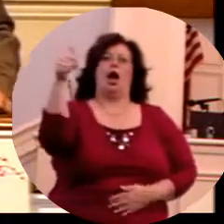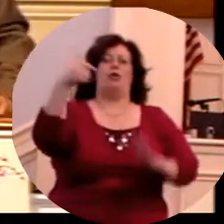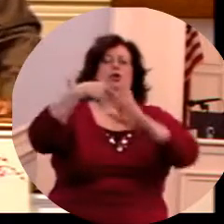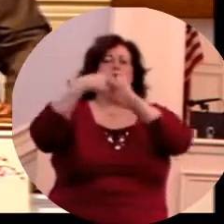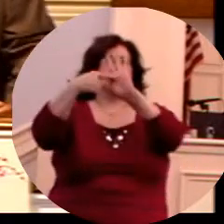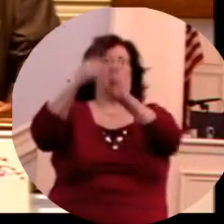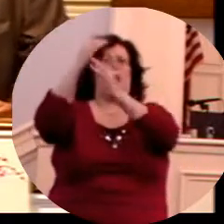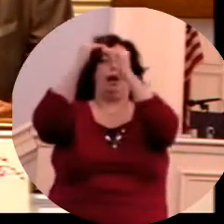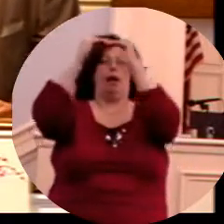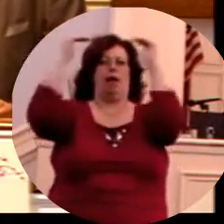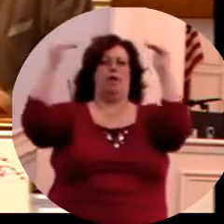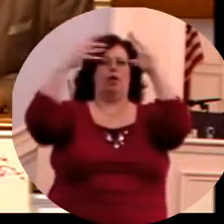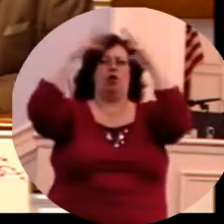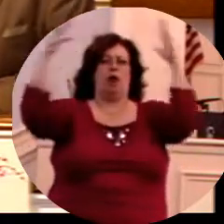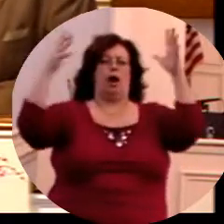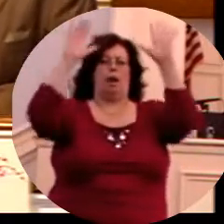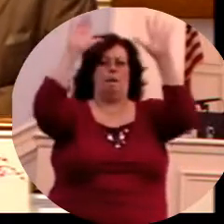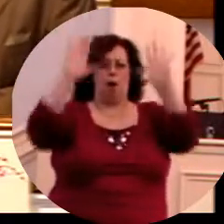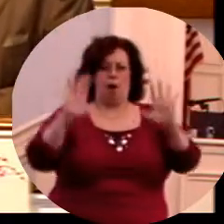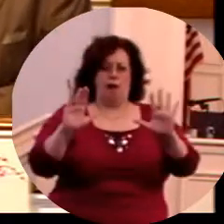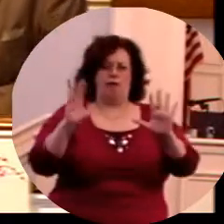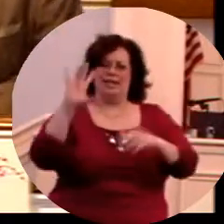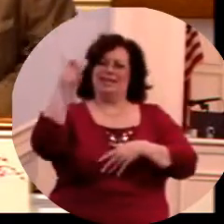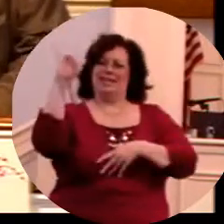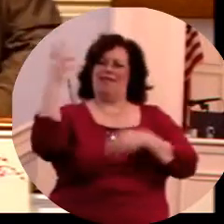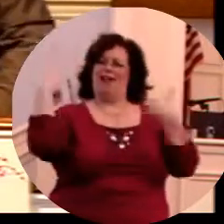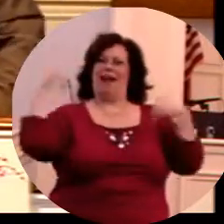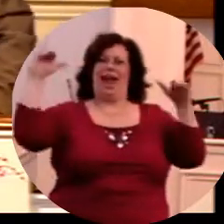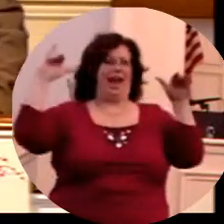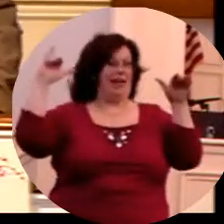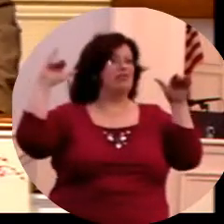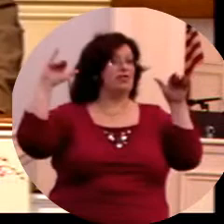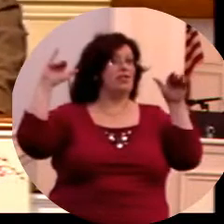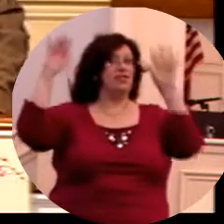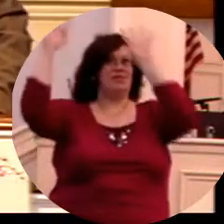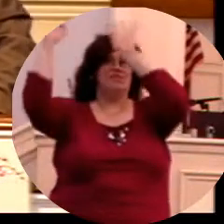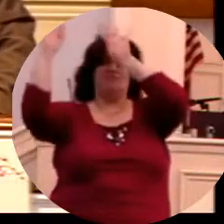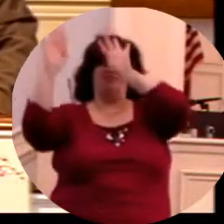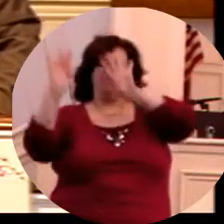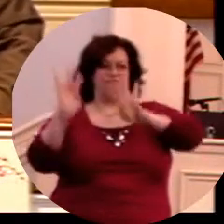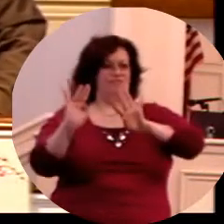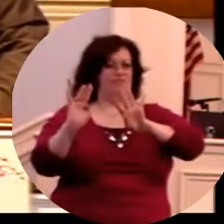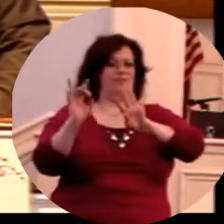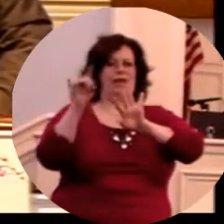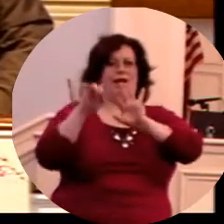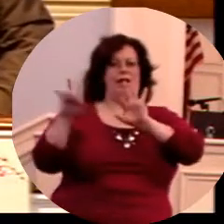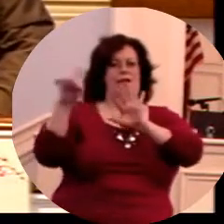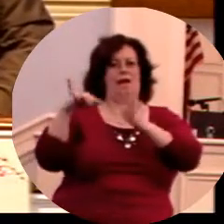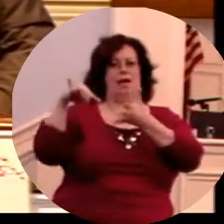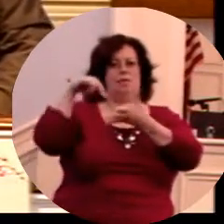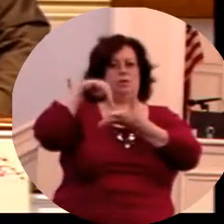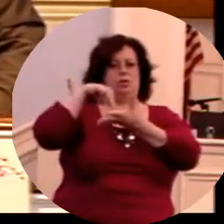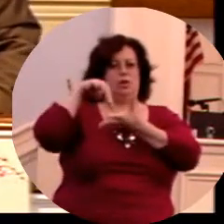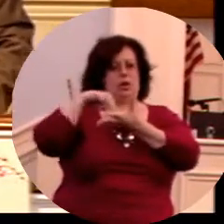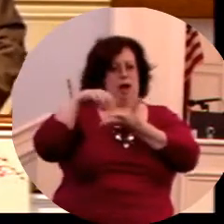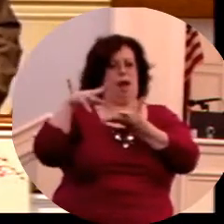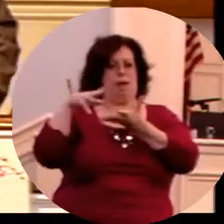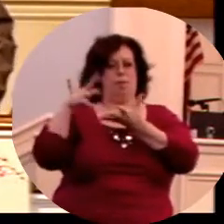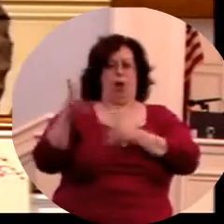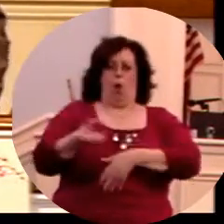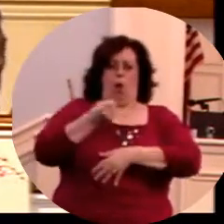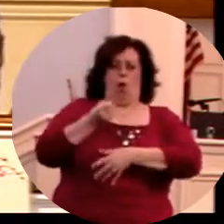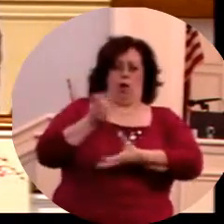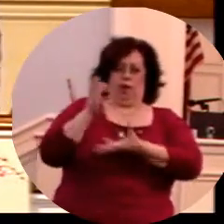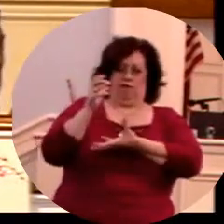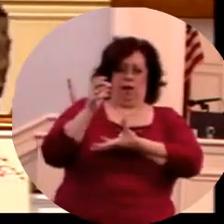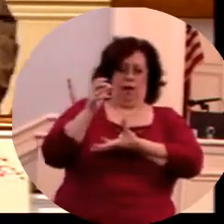saw another sign in heaven, and great and marvelous seven angels, having the seven life's plagues, in them has filled up the wrath